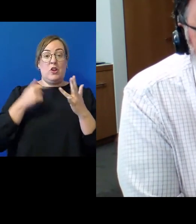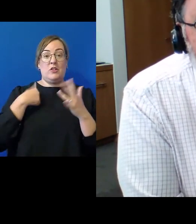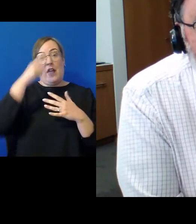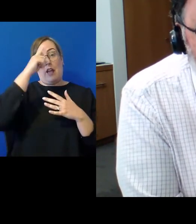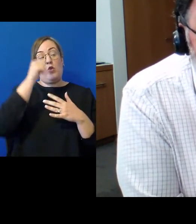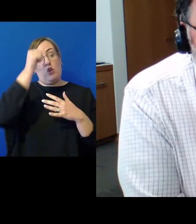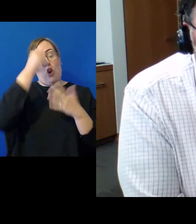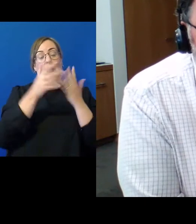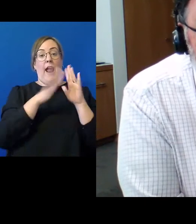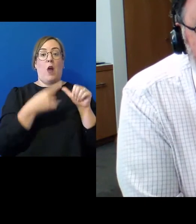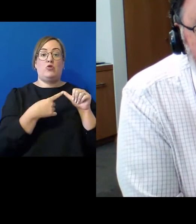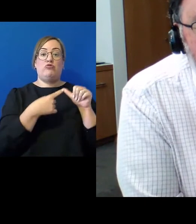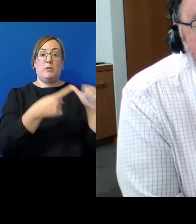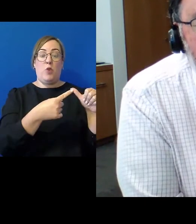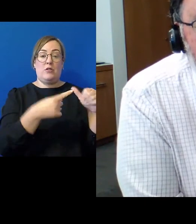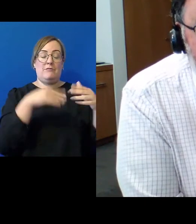greetings